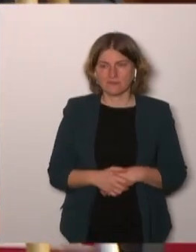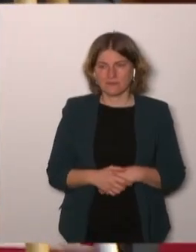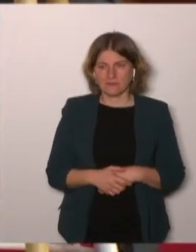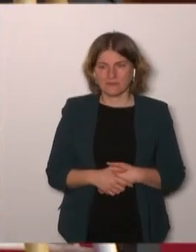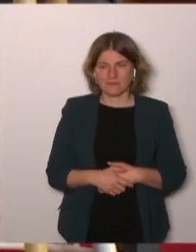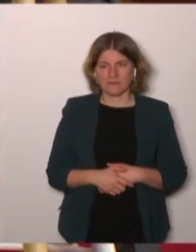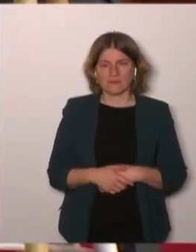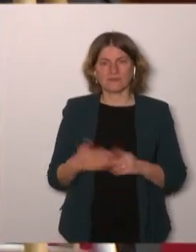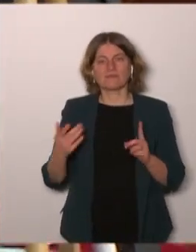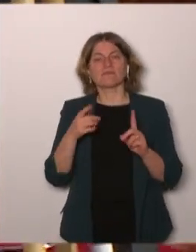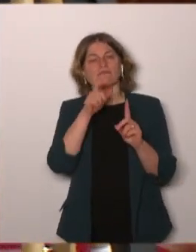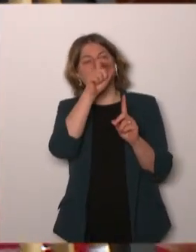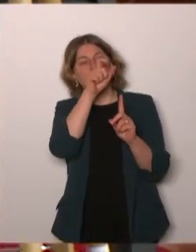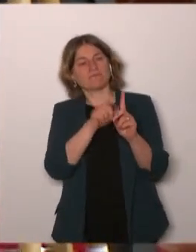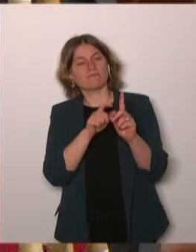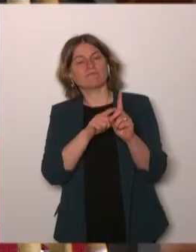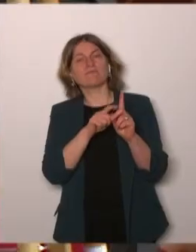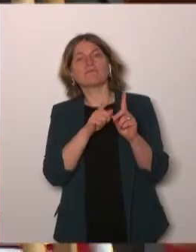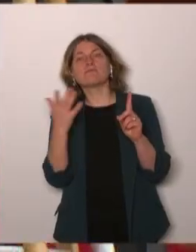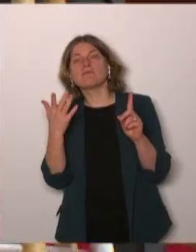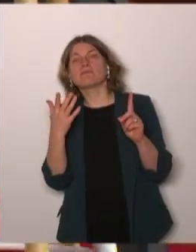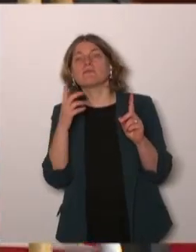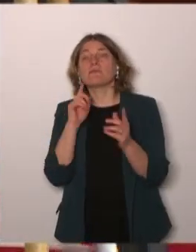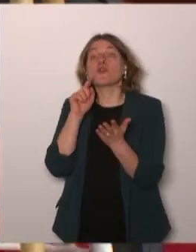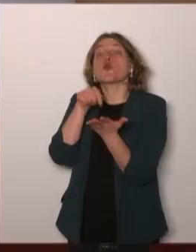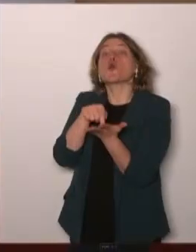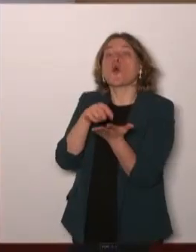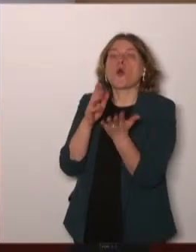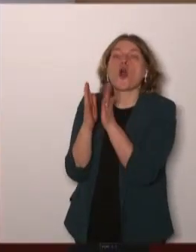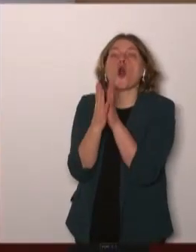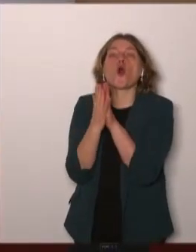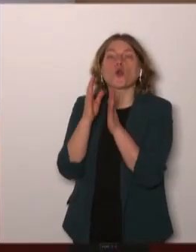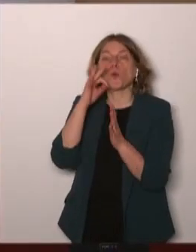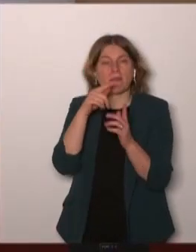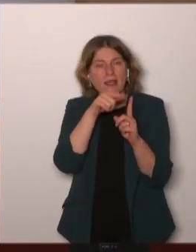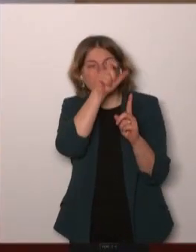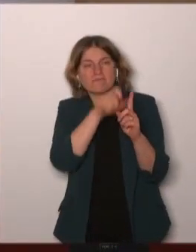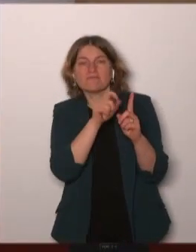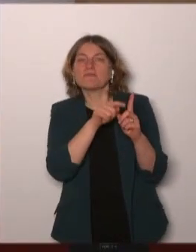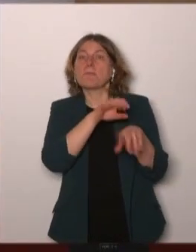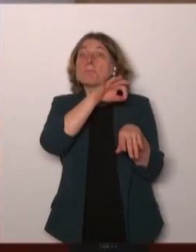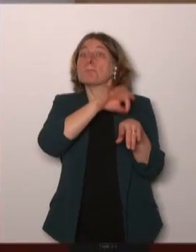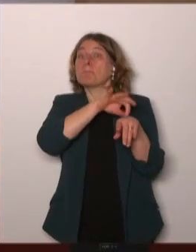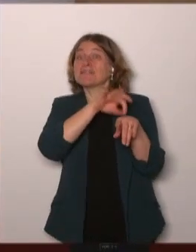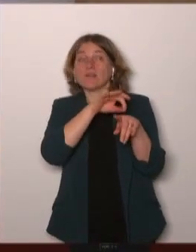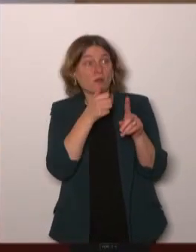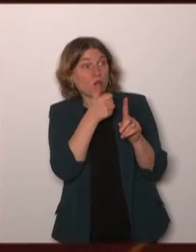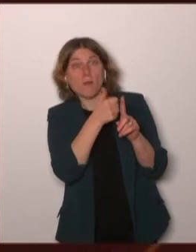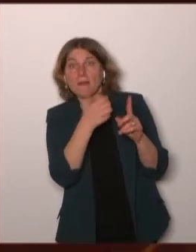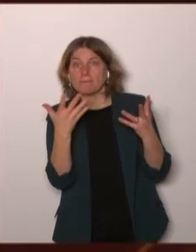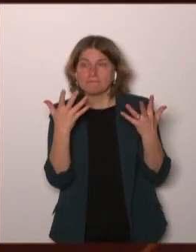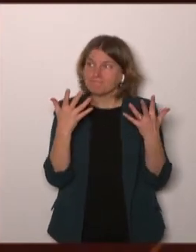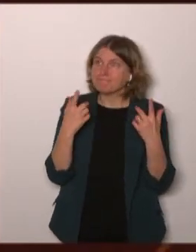because more and more associations of patients are also having some questions on the clinical studies because